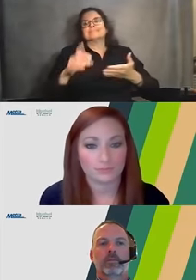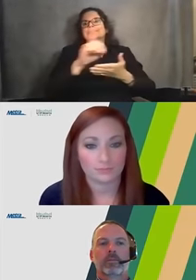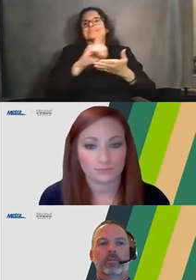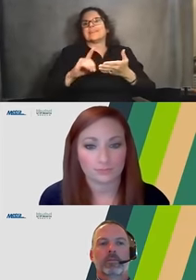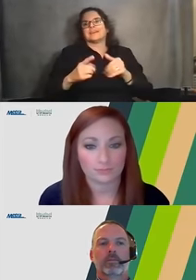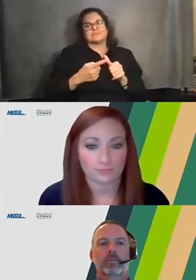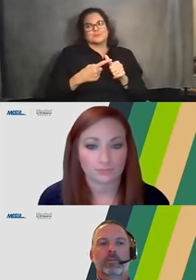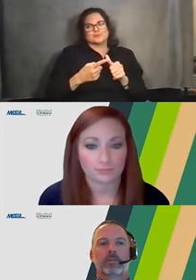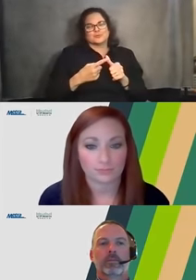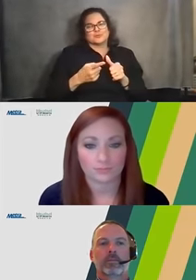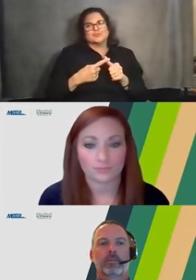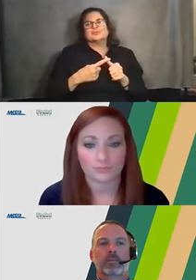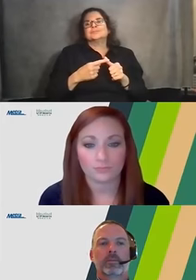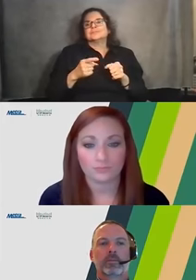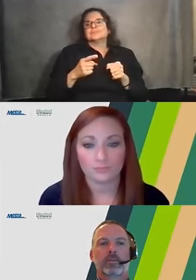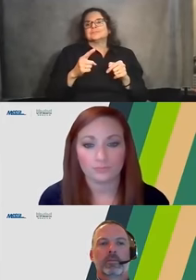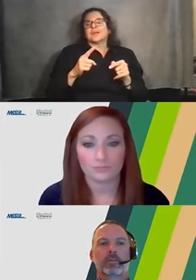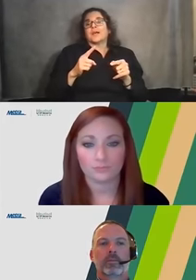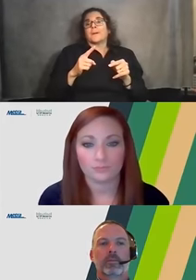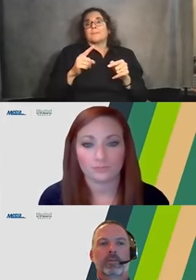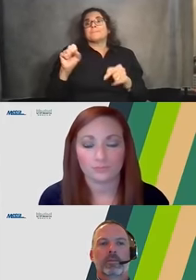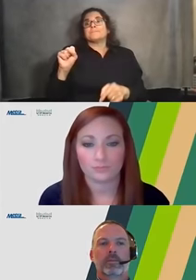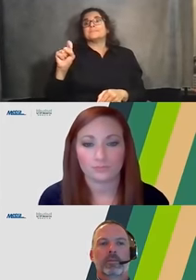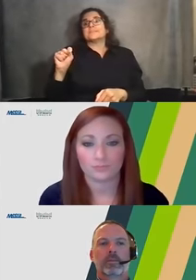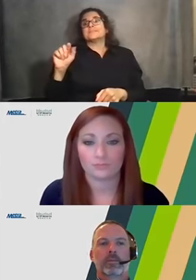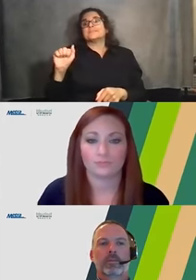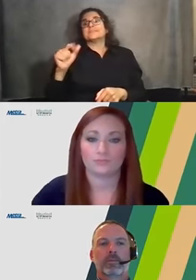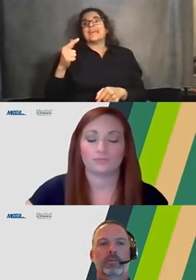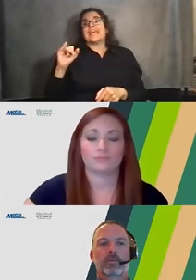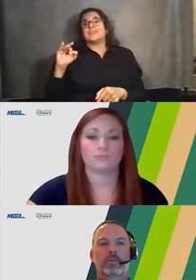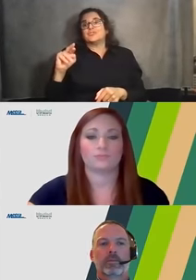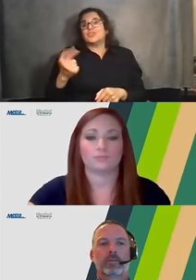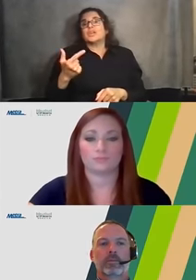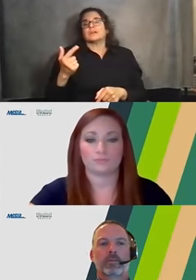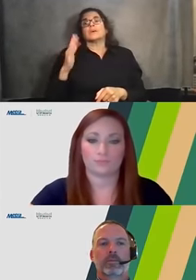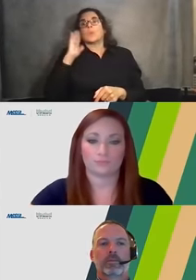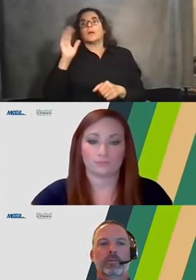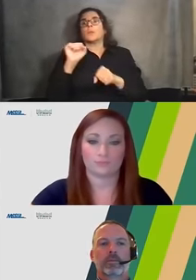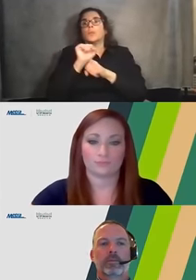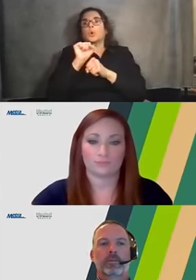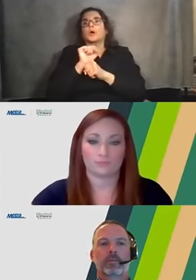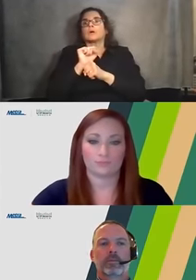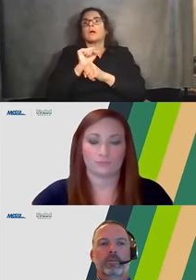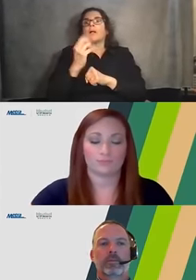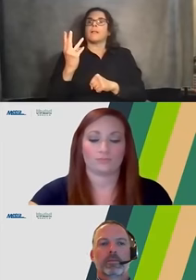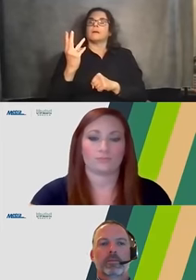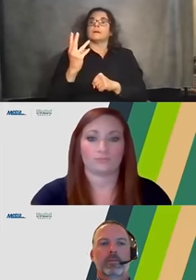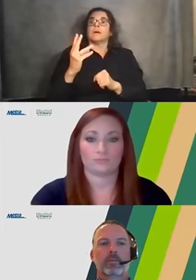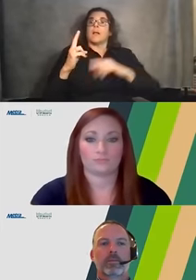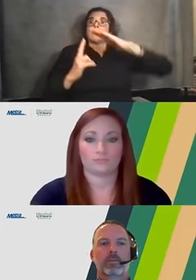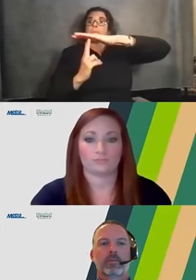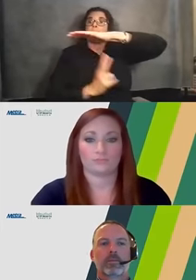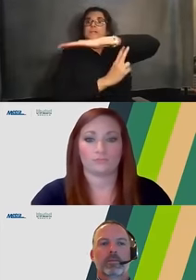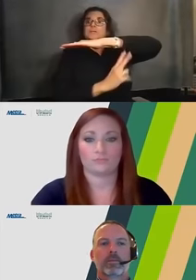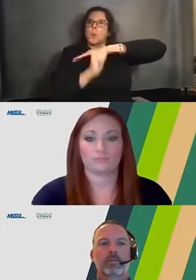as I noted, because of the staging, there will be work on the west of all the bridges before it moves to